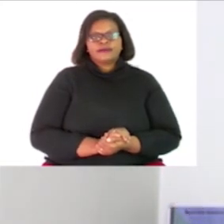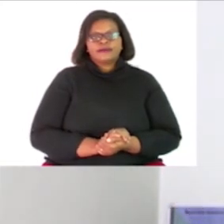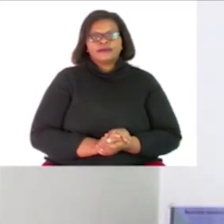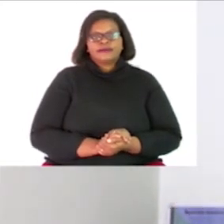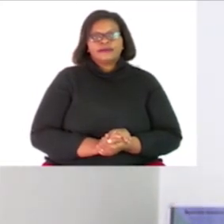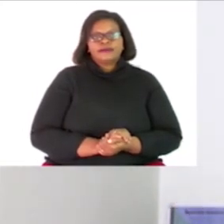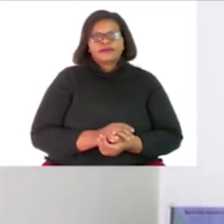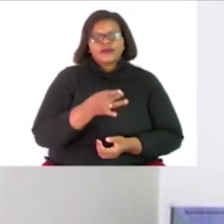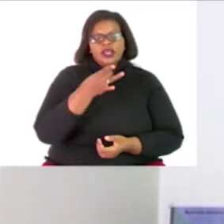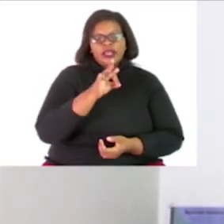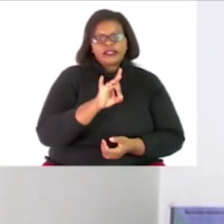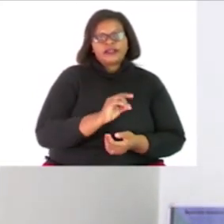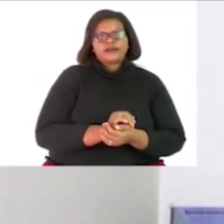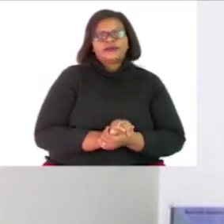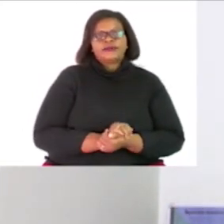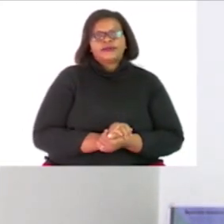us eight